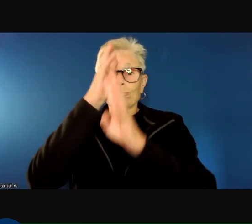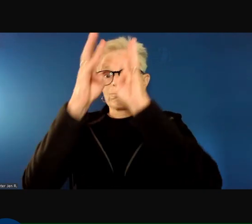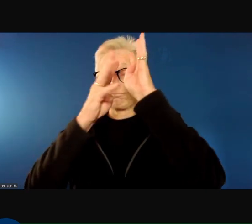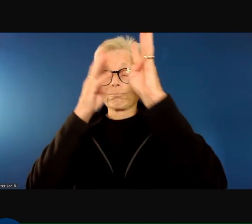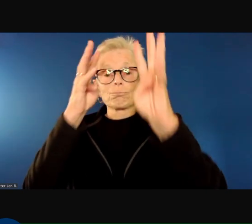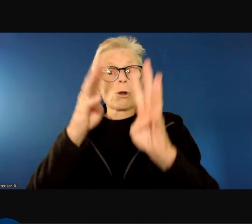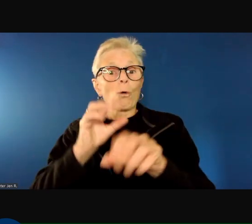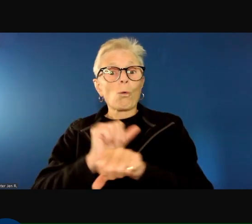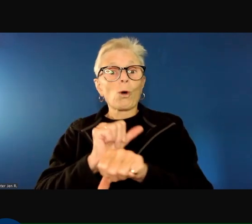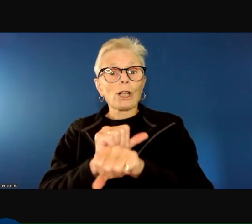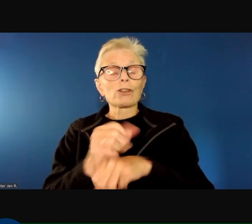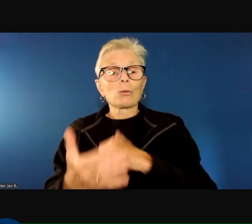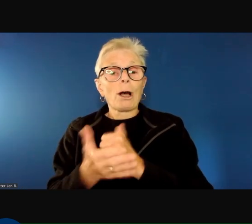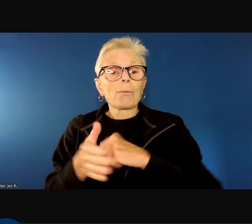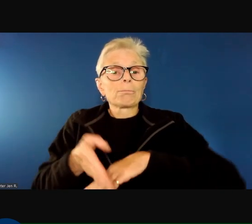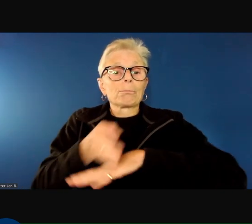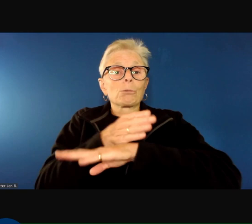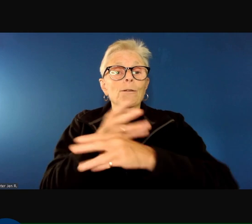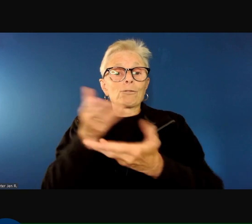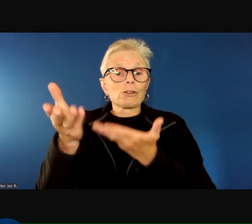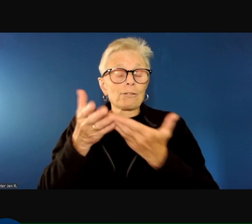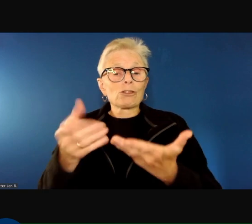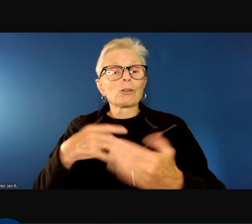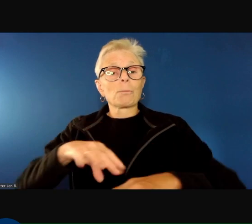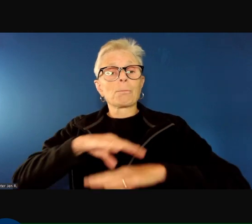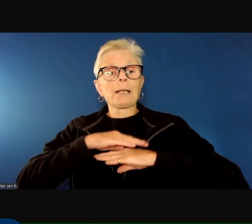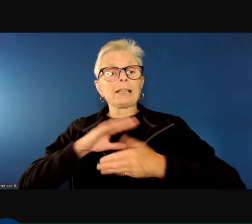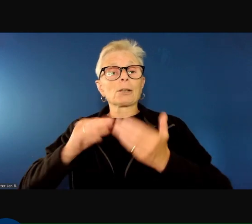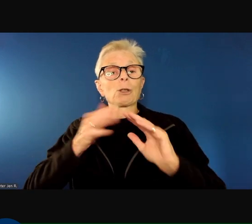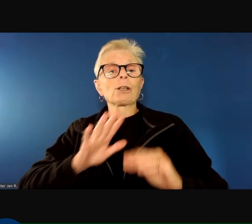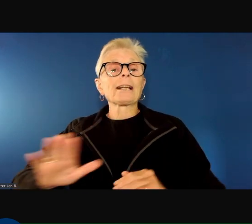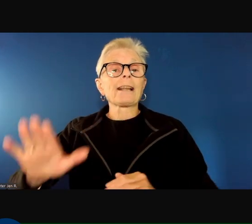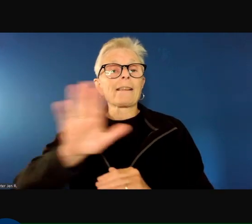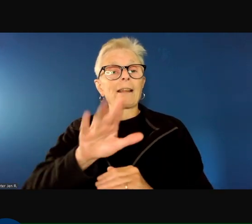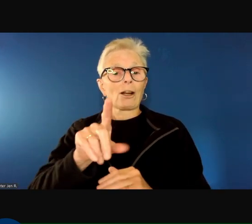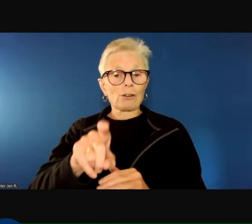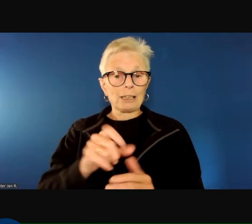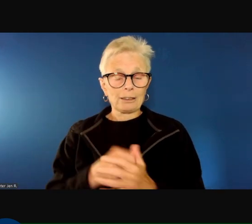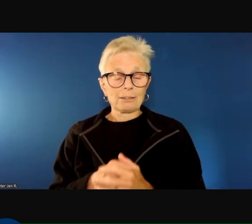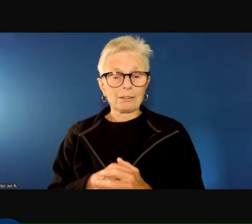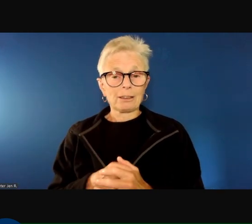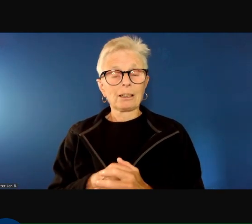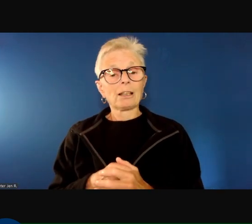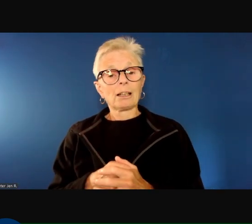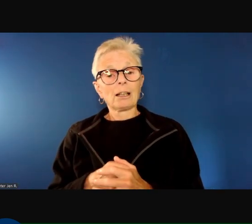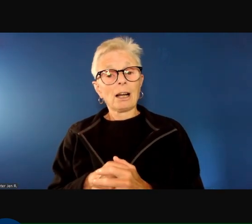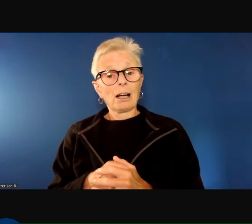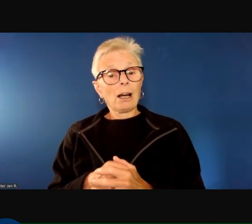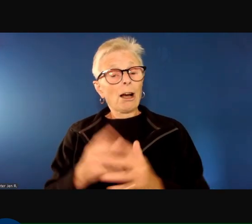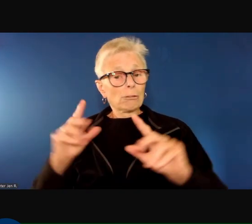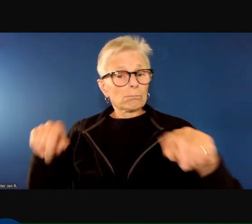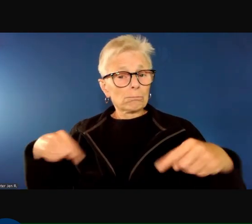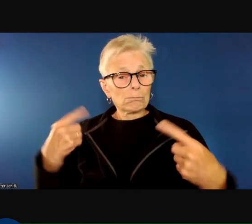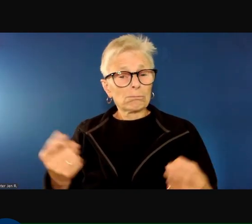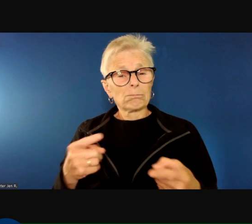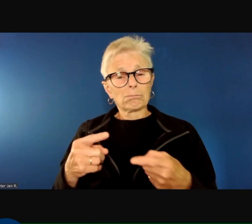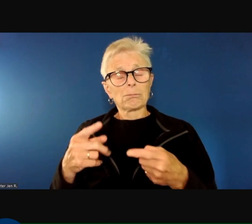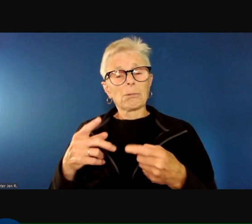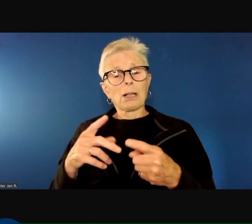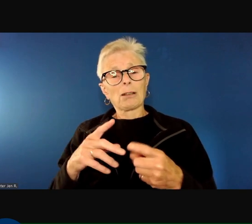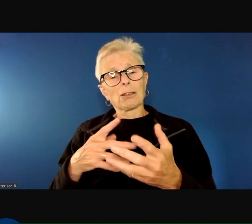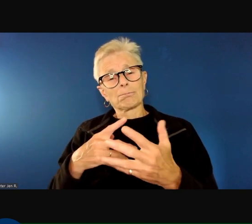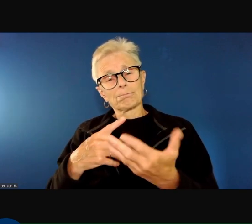the state to bring services to meet community needs. The conversations that have happened around this